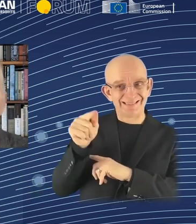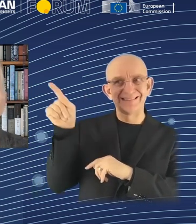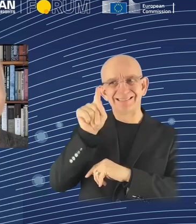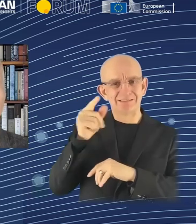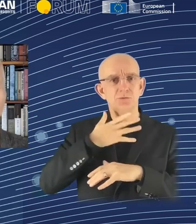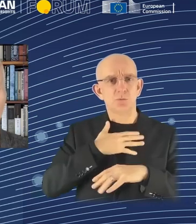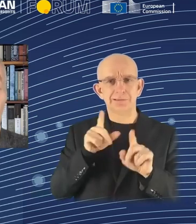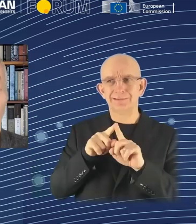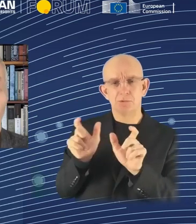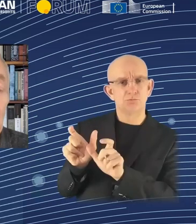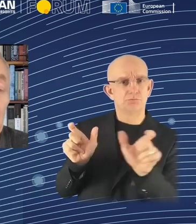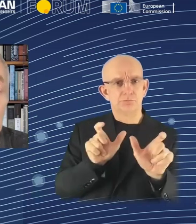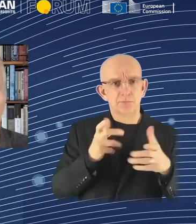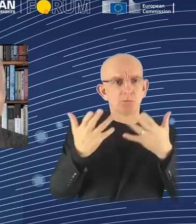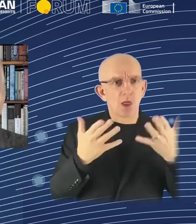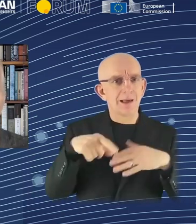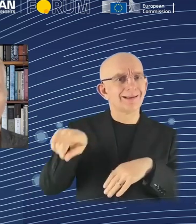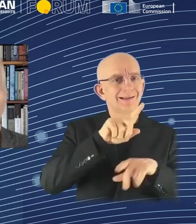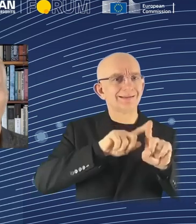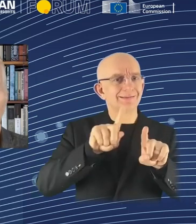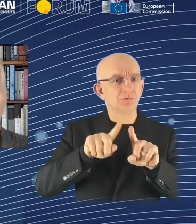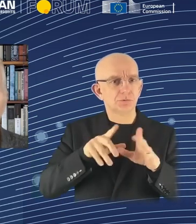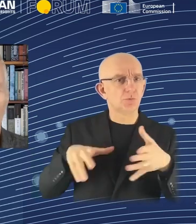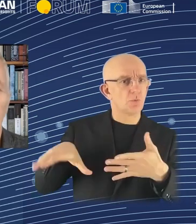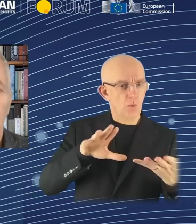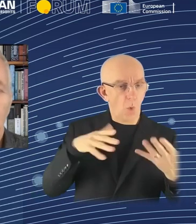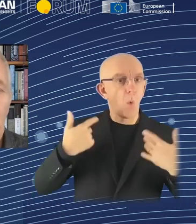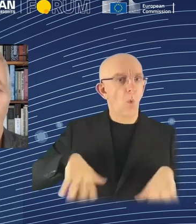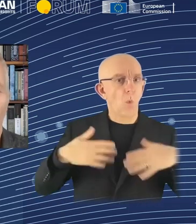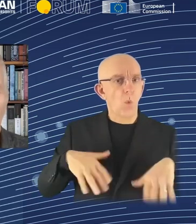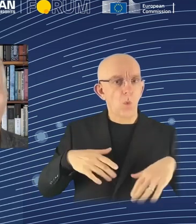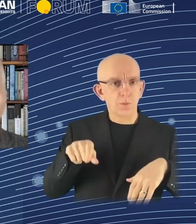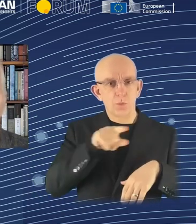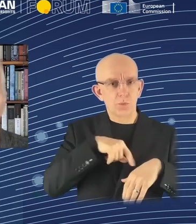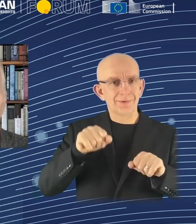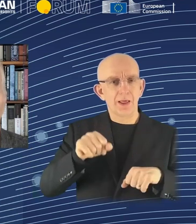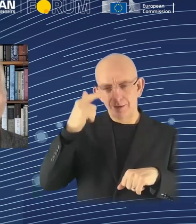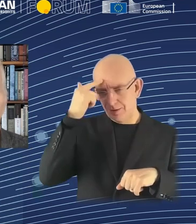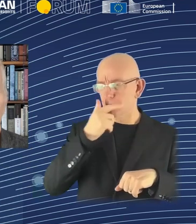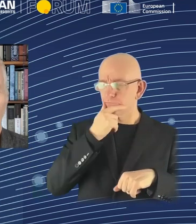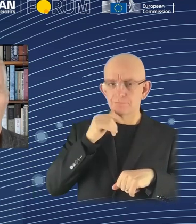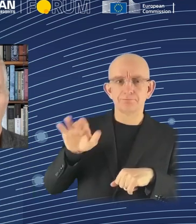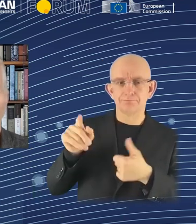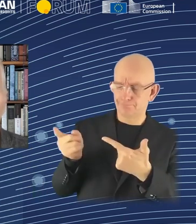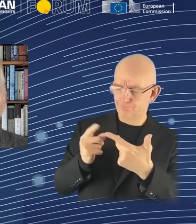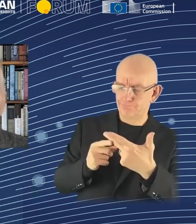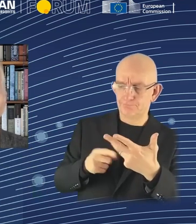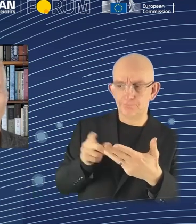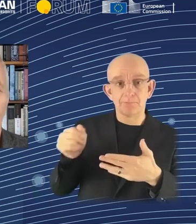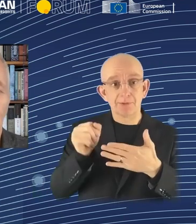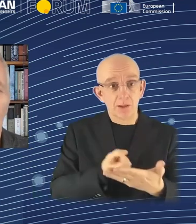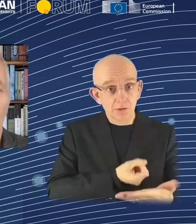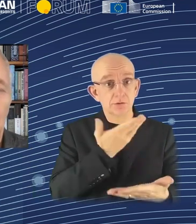it's very easy to get around, in this case, by telling the truth. I responded, Delacroix's painting was created in